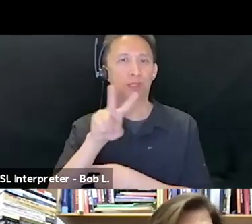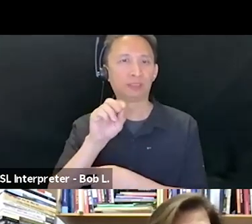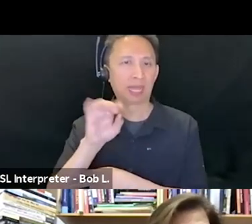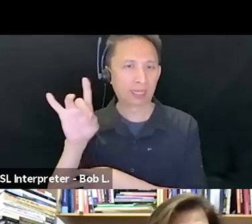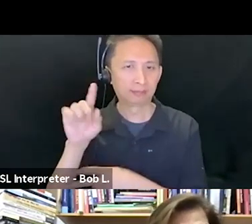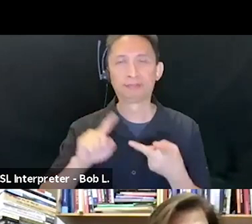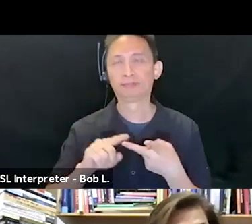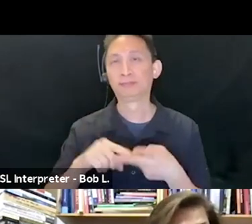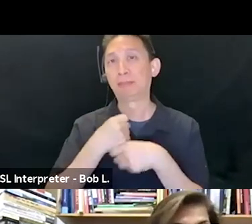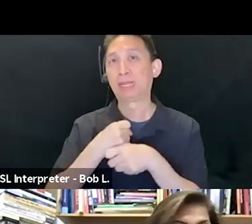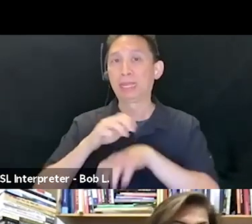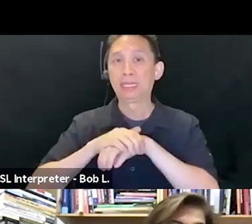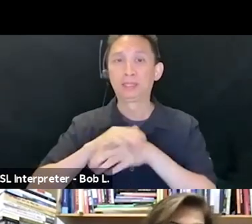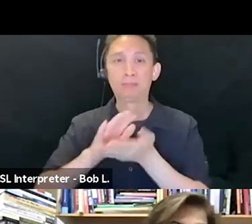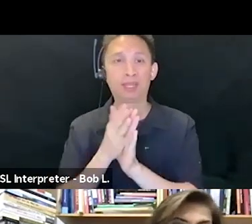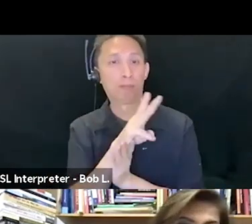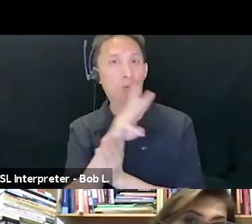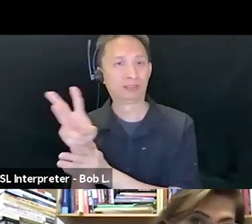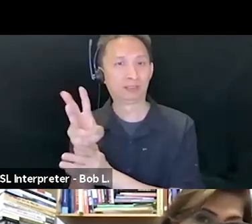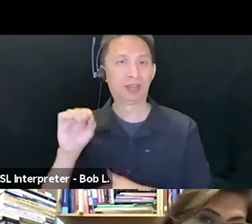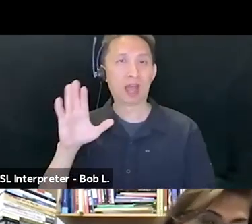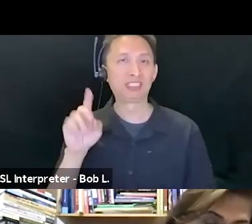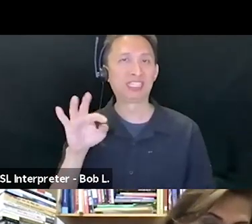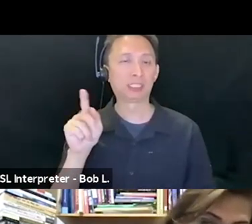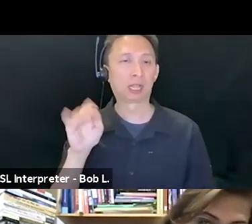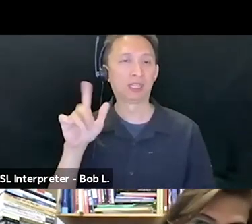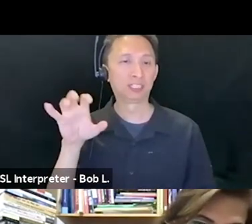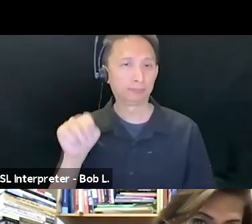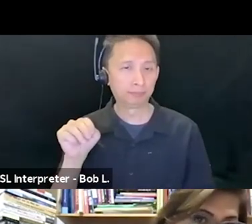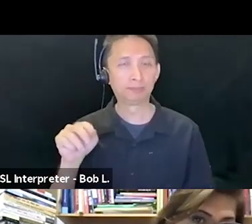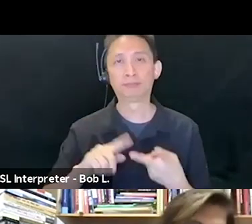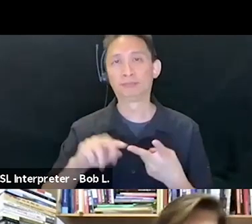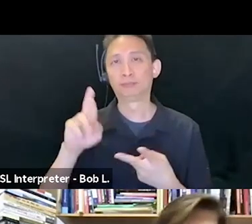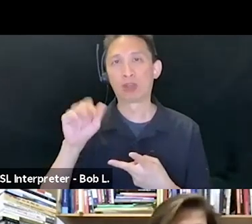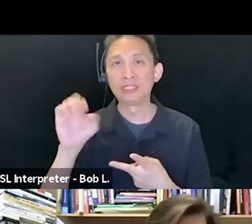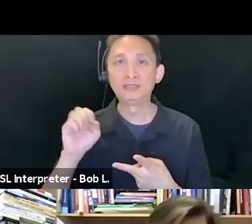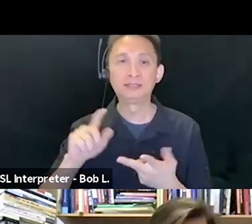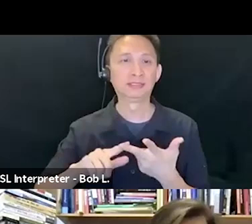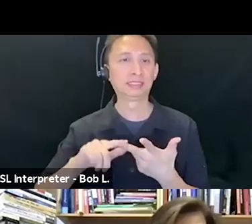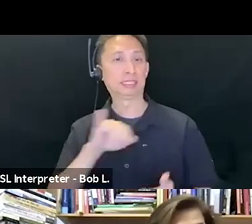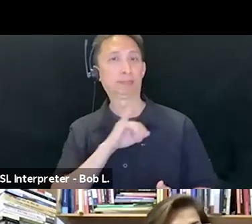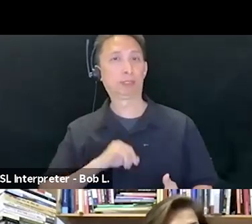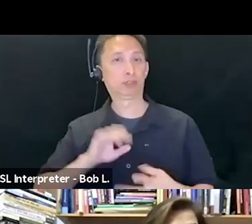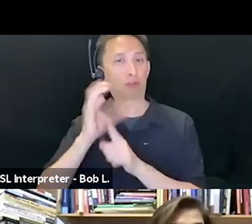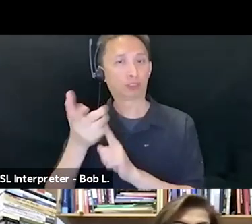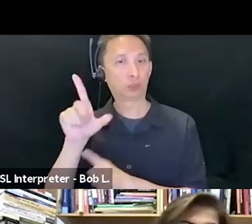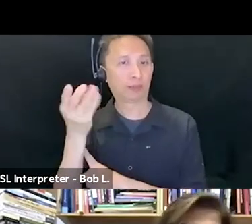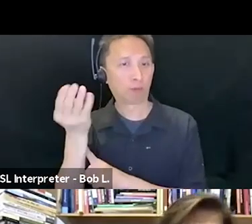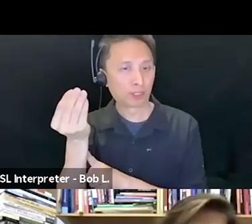inquiry on the Museum of Tolerance in Jerusalem and the cultural destruction of Palestine